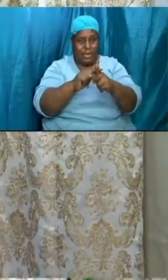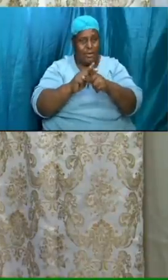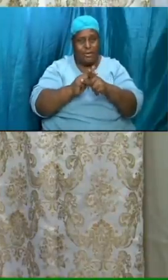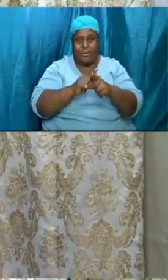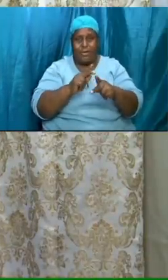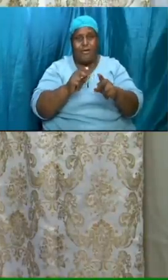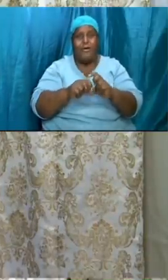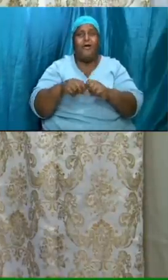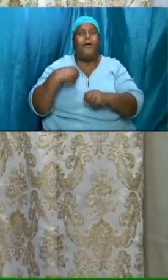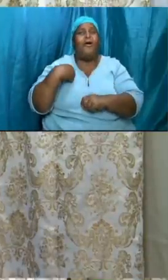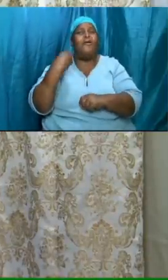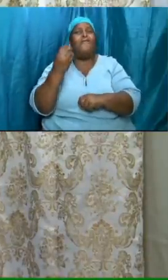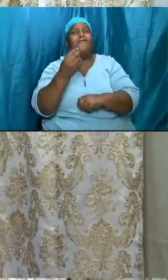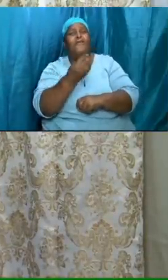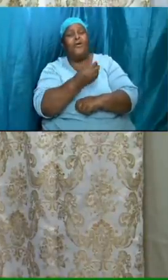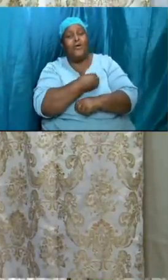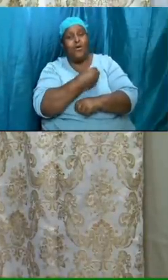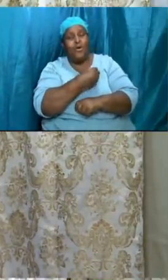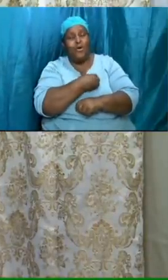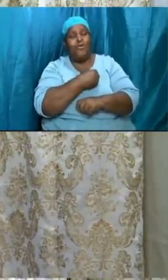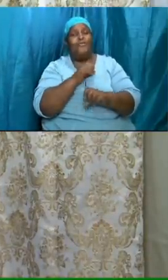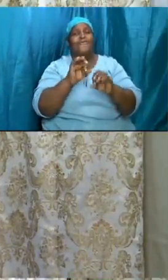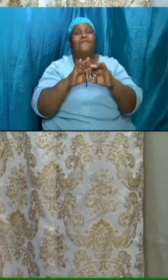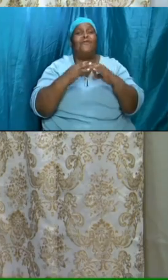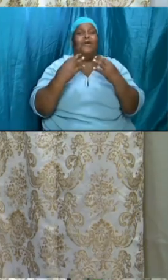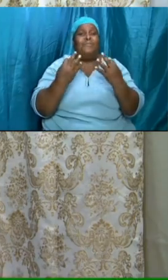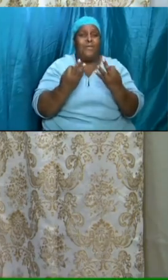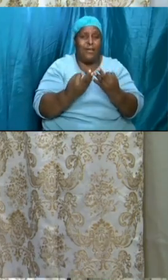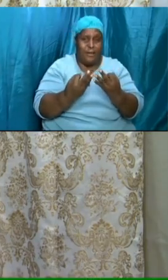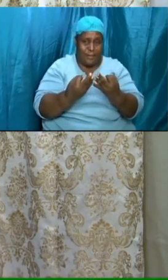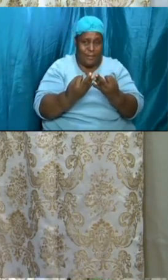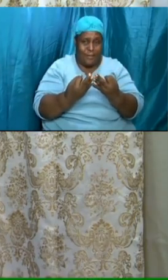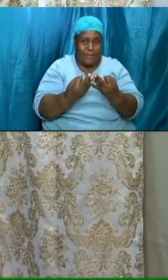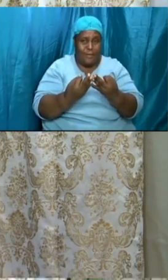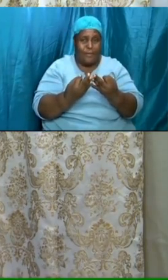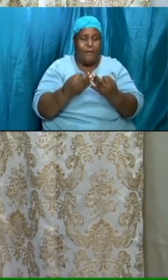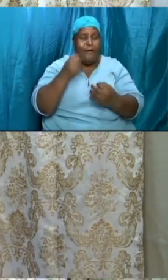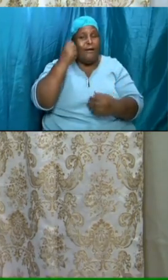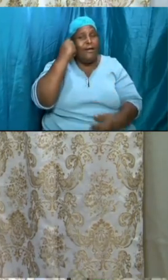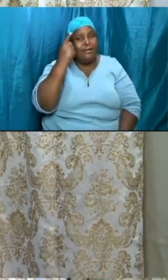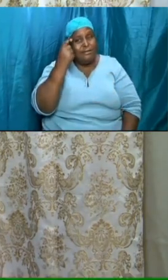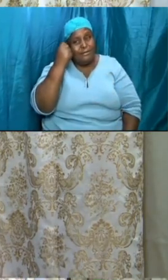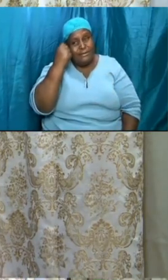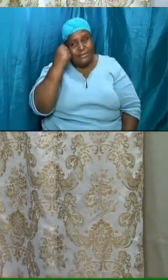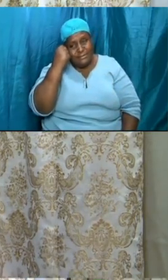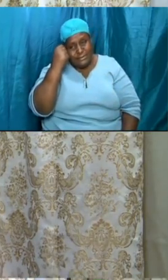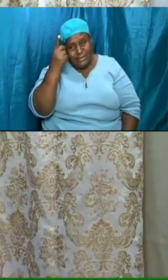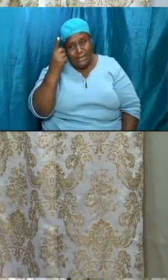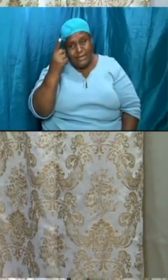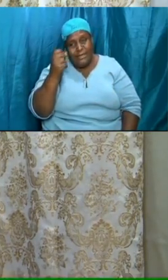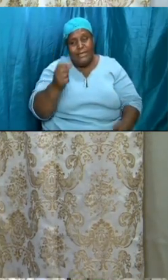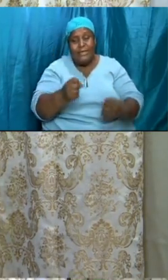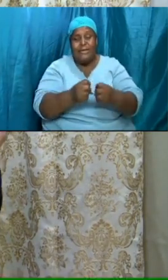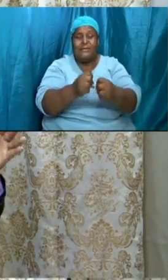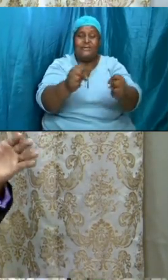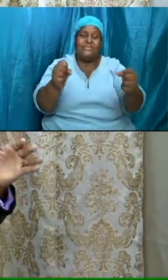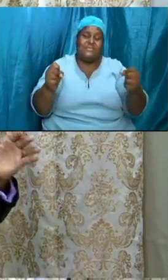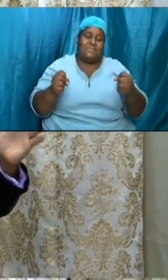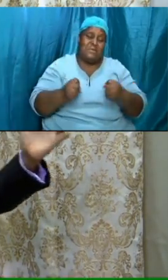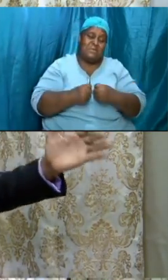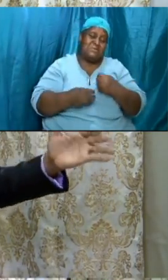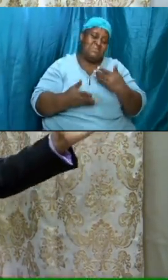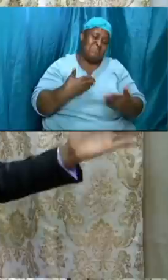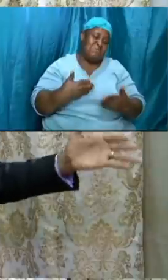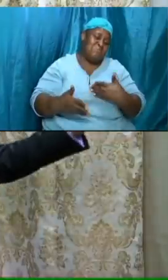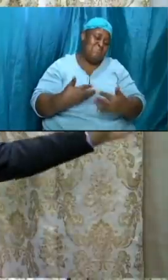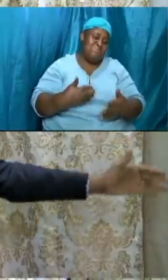then say to us saints of god understand the space might be small and you might feel good that